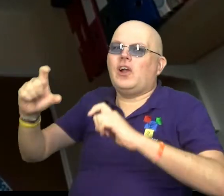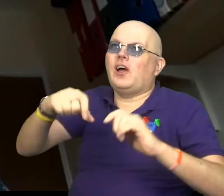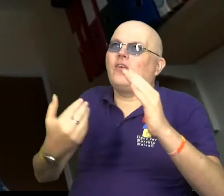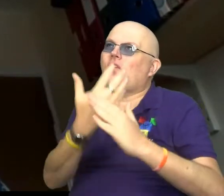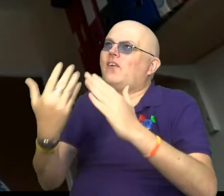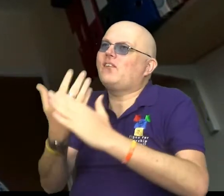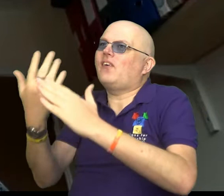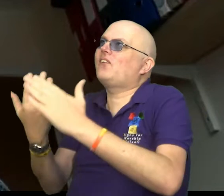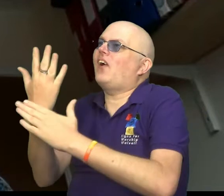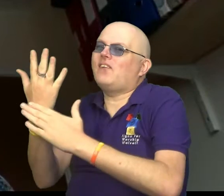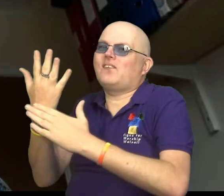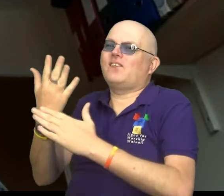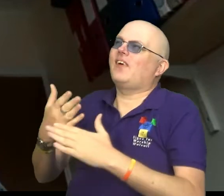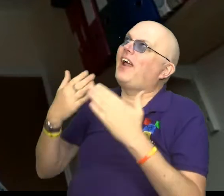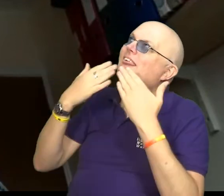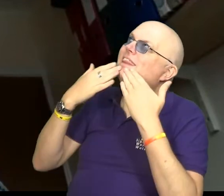and new growth,